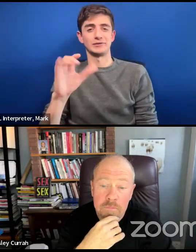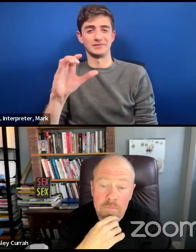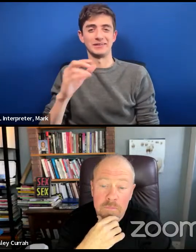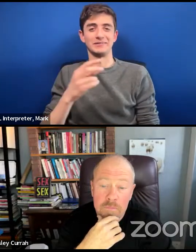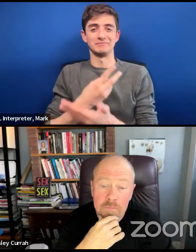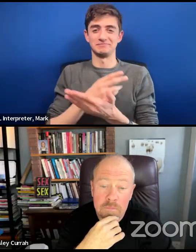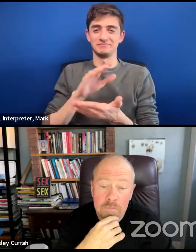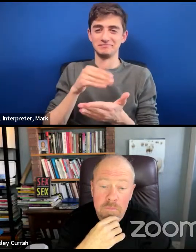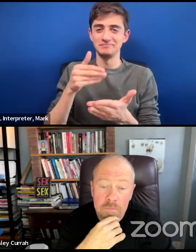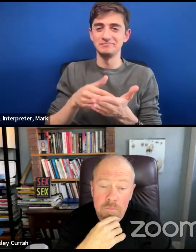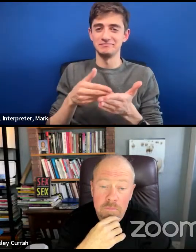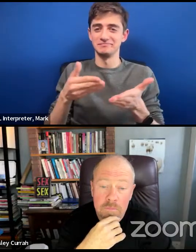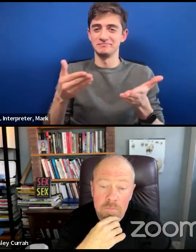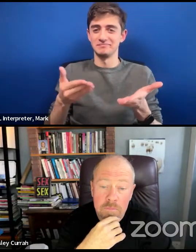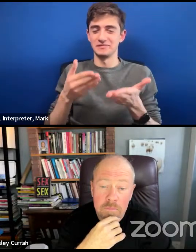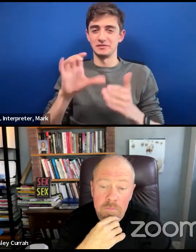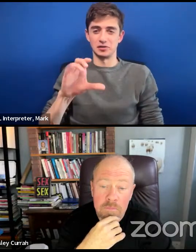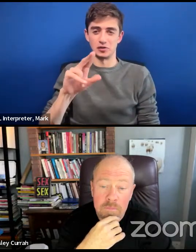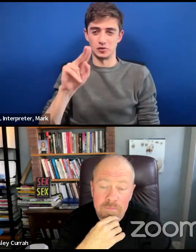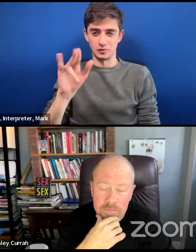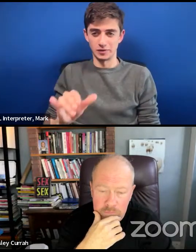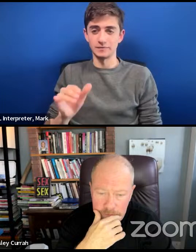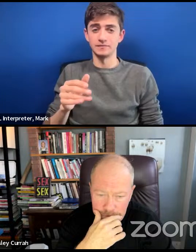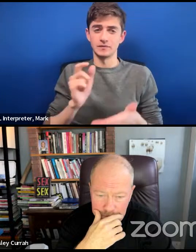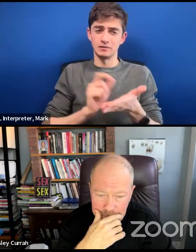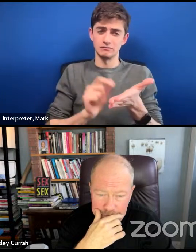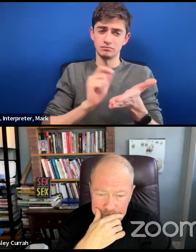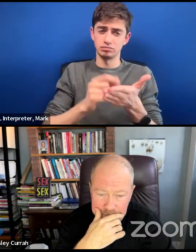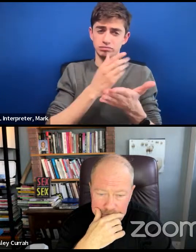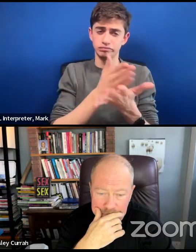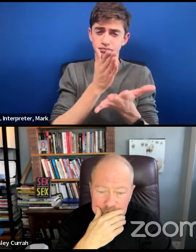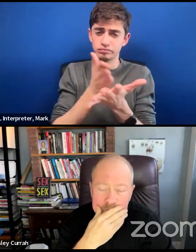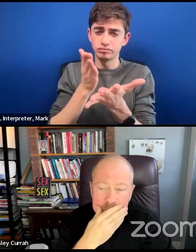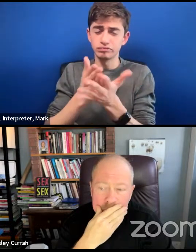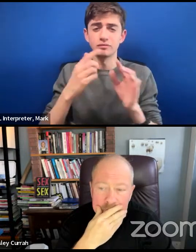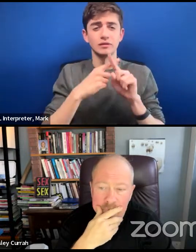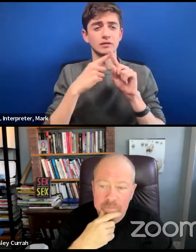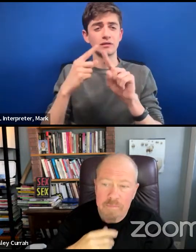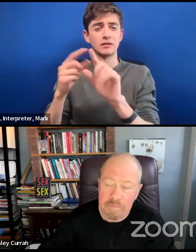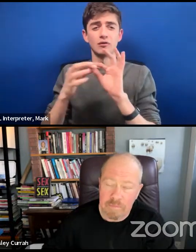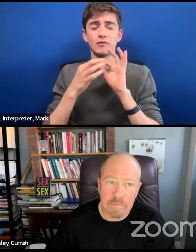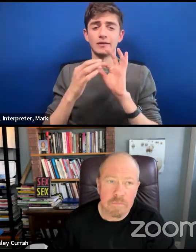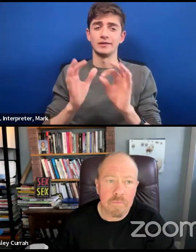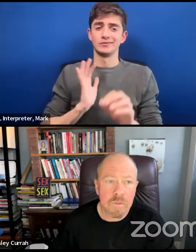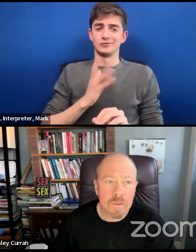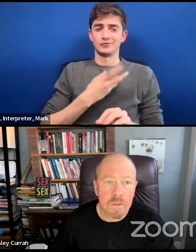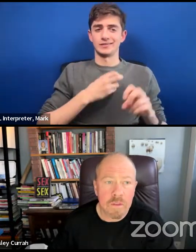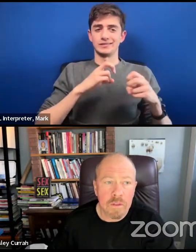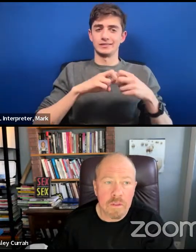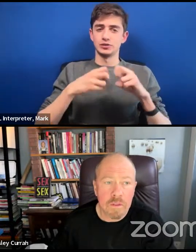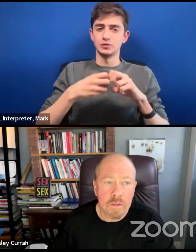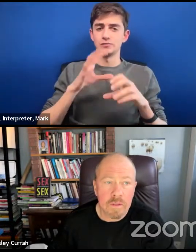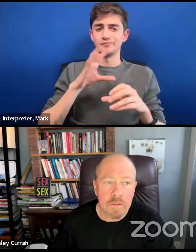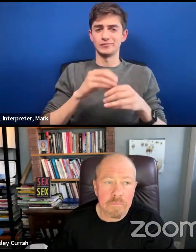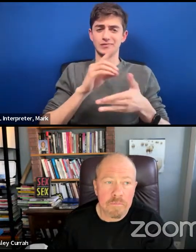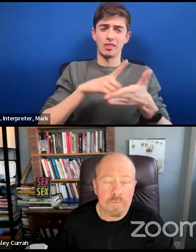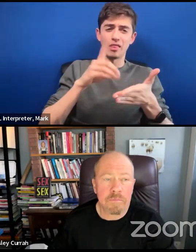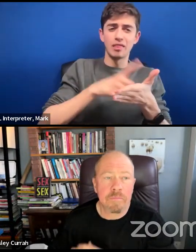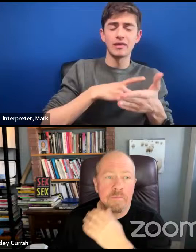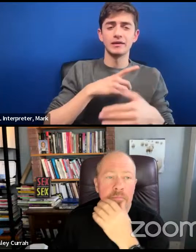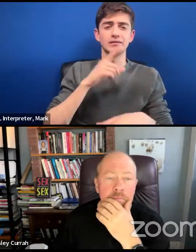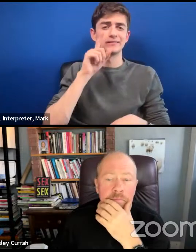the transgender rights movement. From 2014 to 19, he co-edited the leading journal in transgender studies,